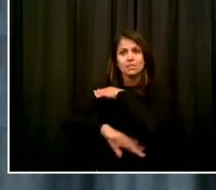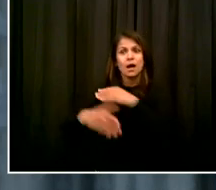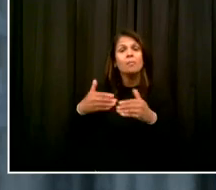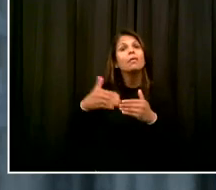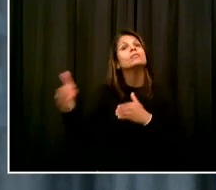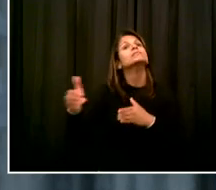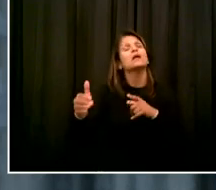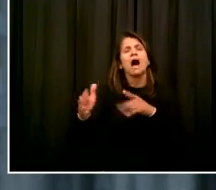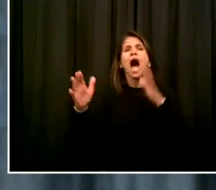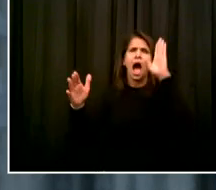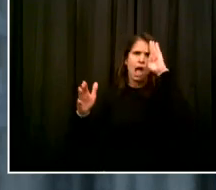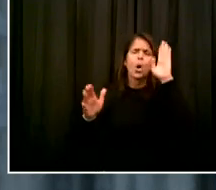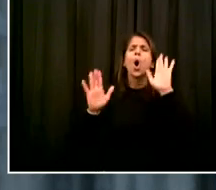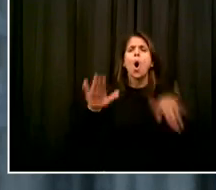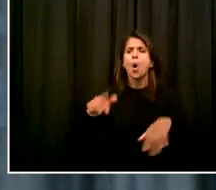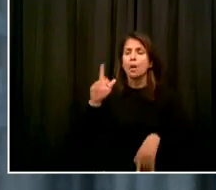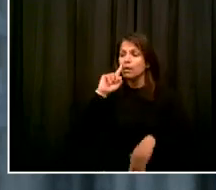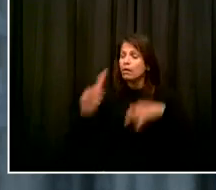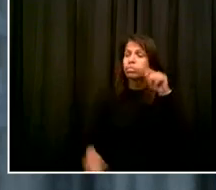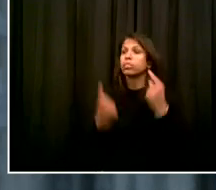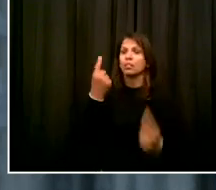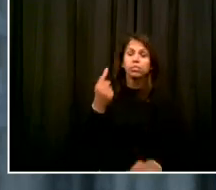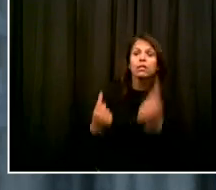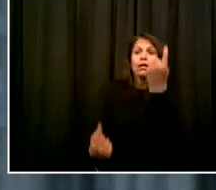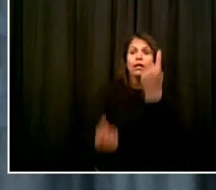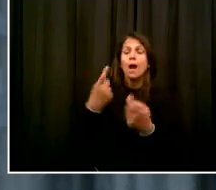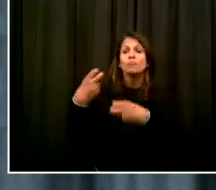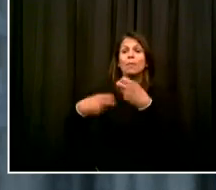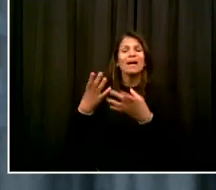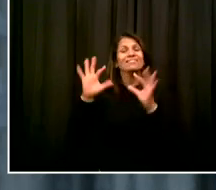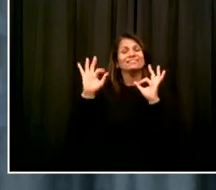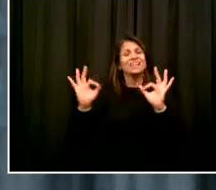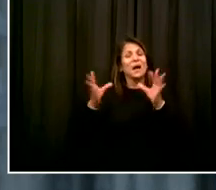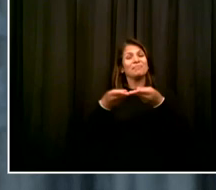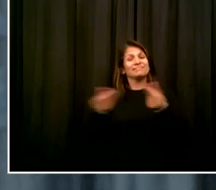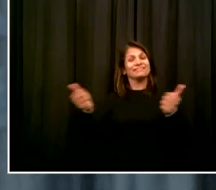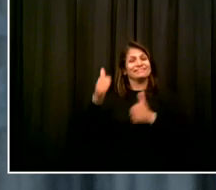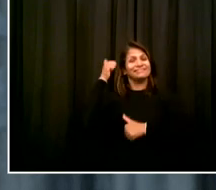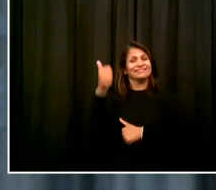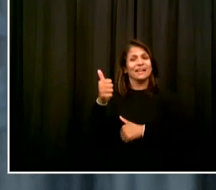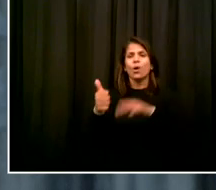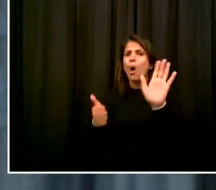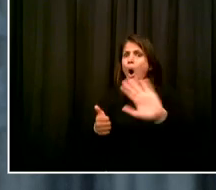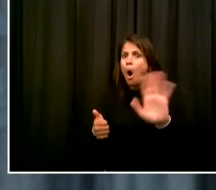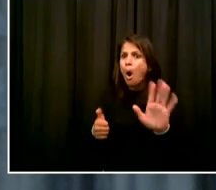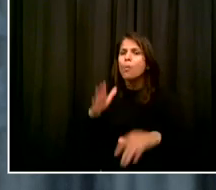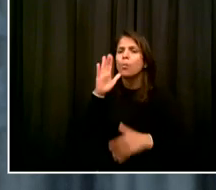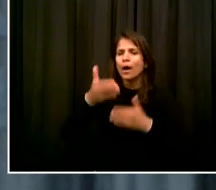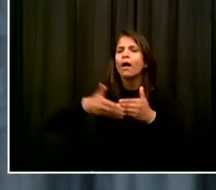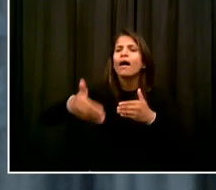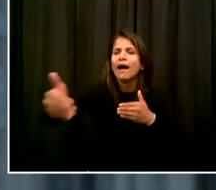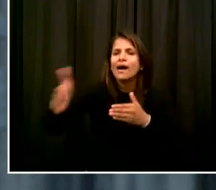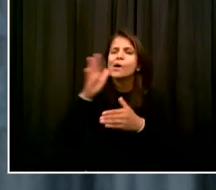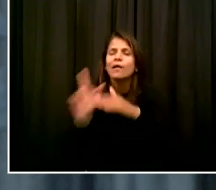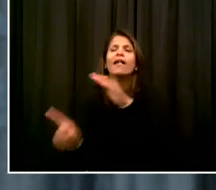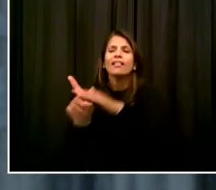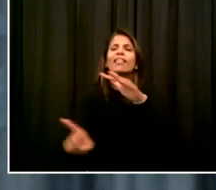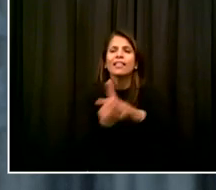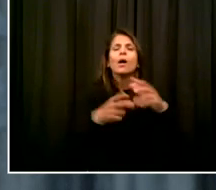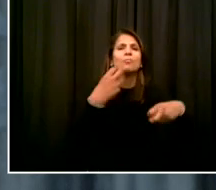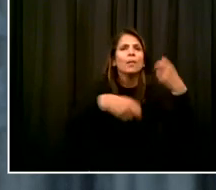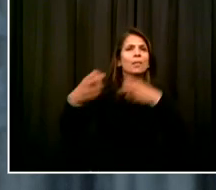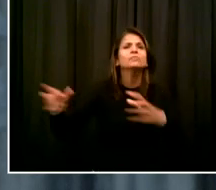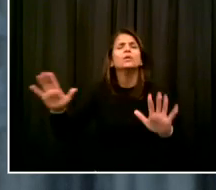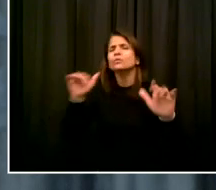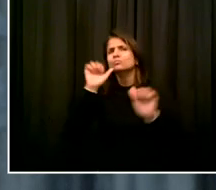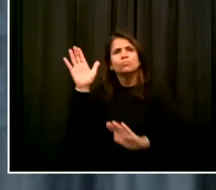the best educators, the best staff, and the best parents in the nation. And together, we're going to make this